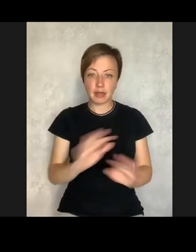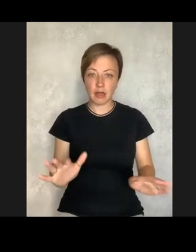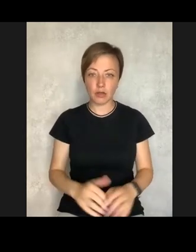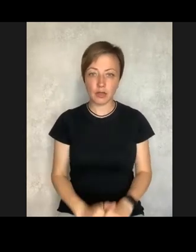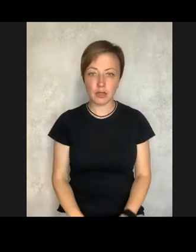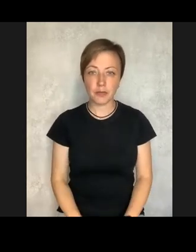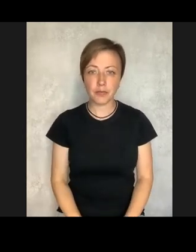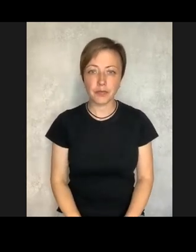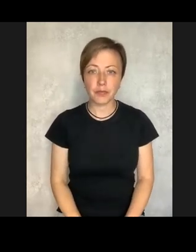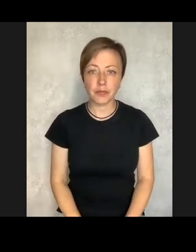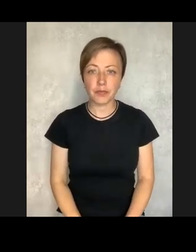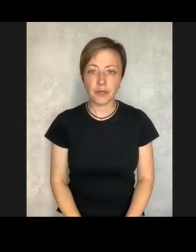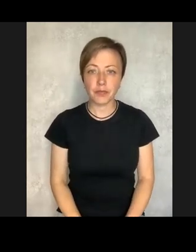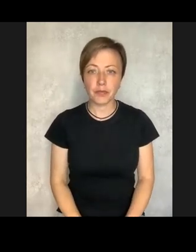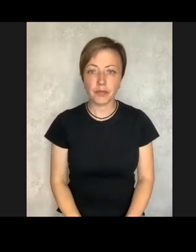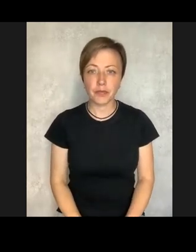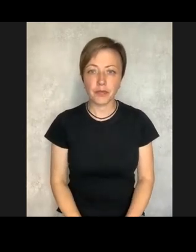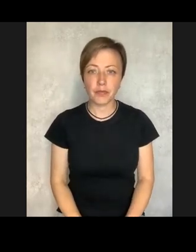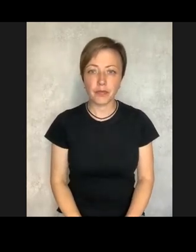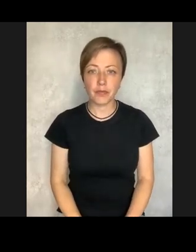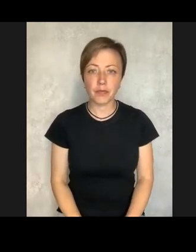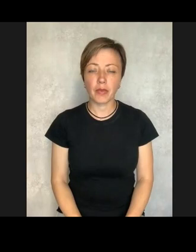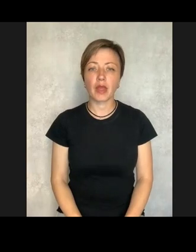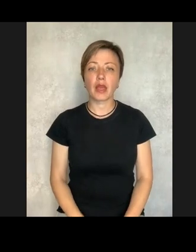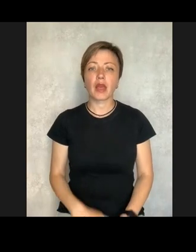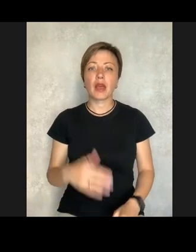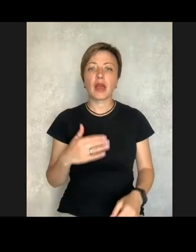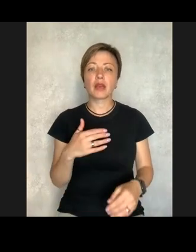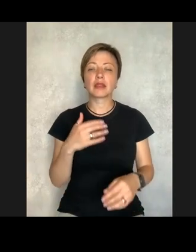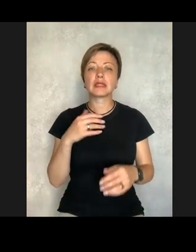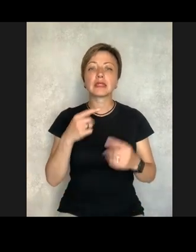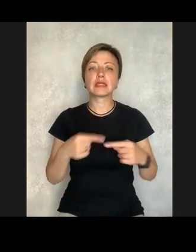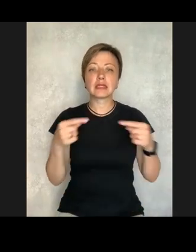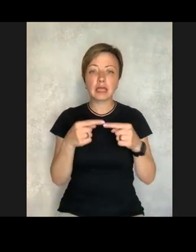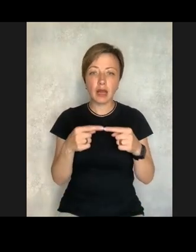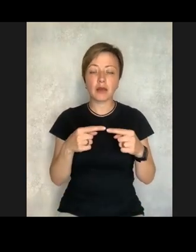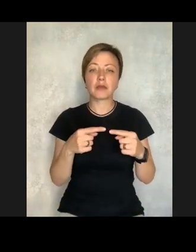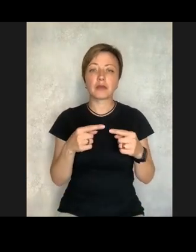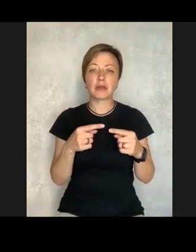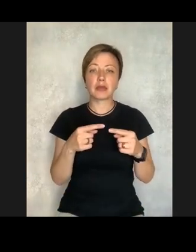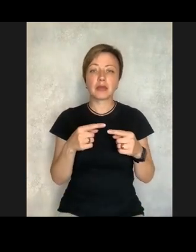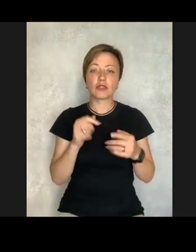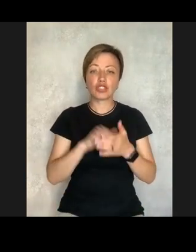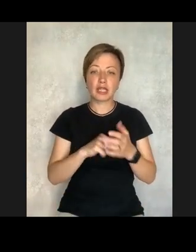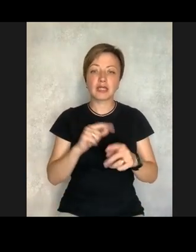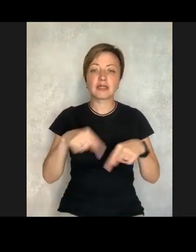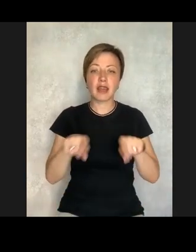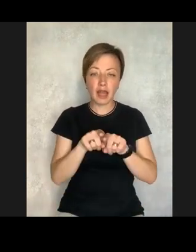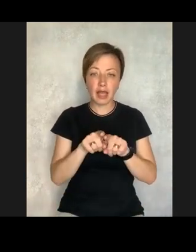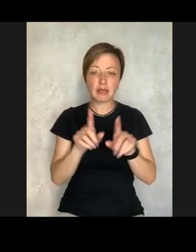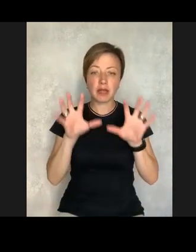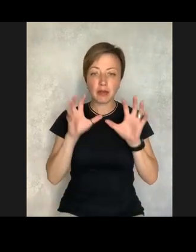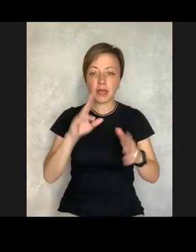them that they have to help them. They believe that they are themselves to blame, so they have to figure this out by themselves. Because of this